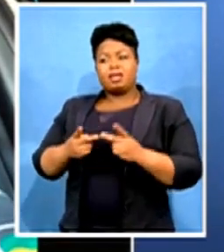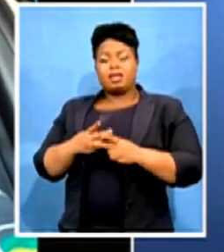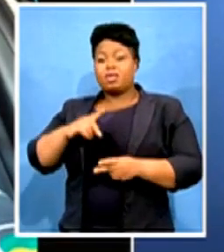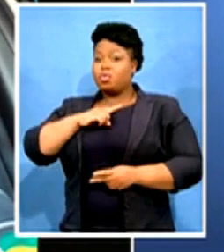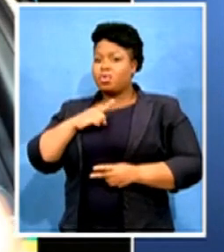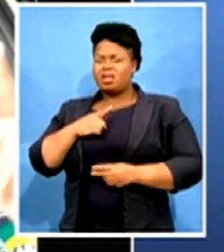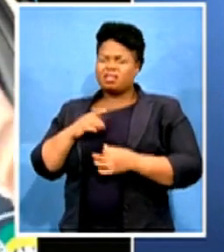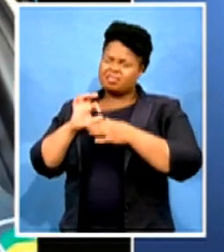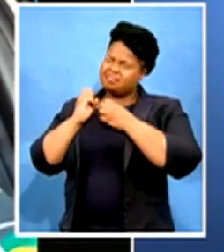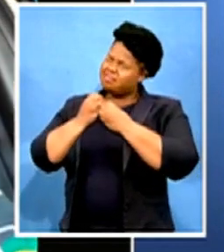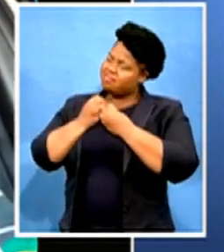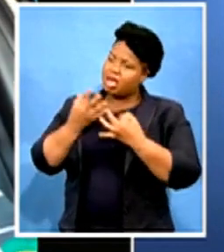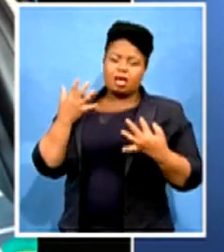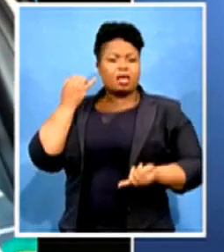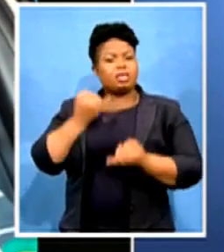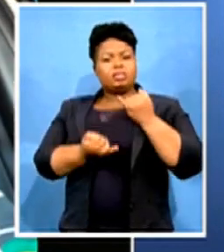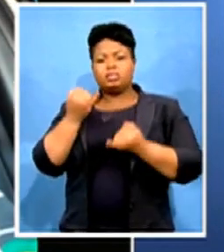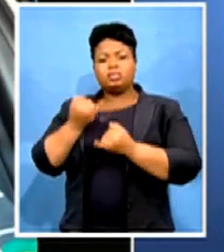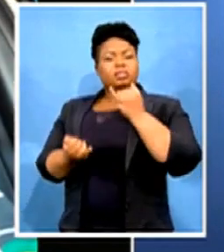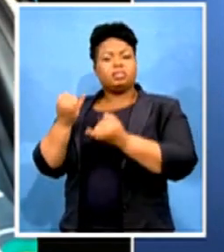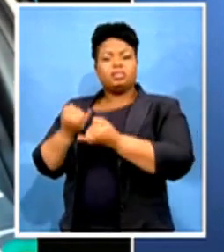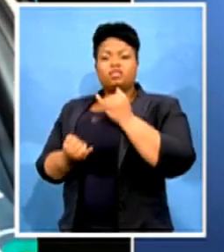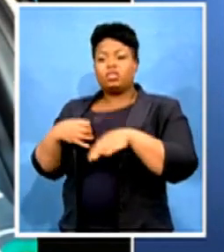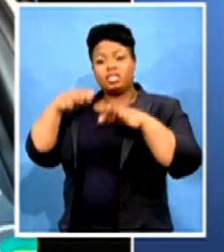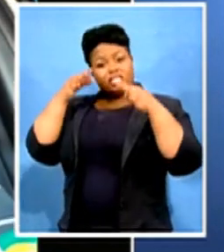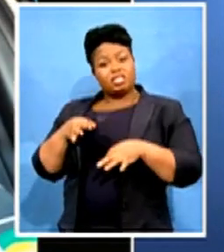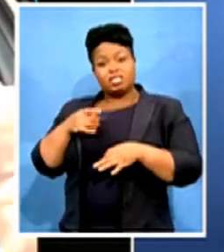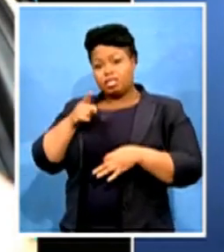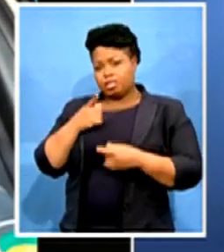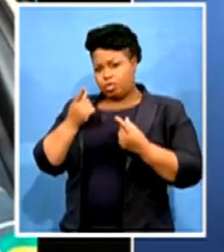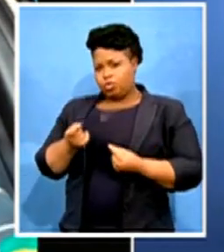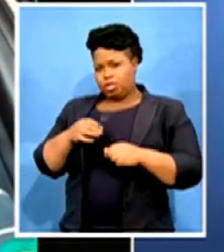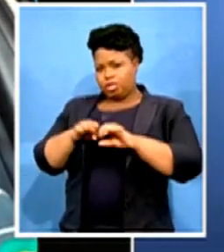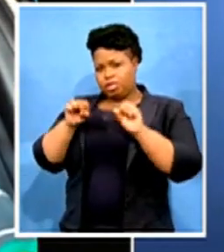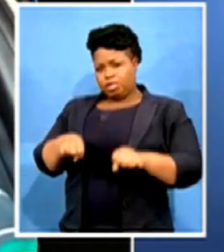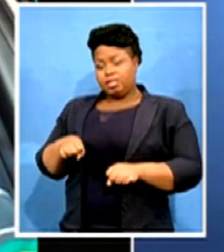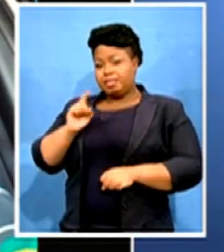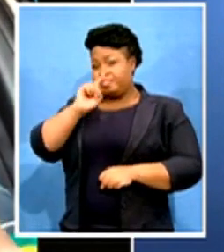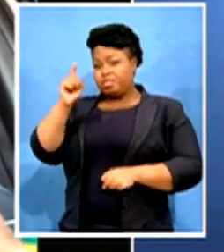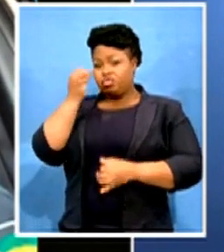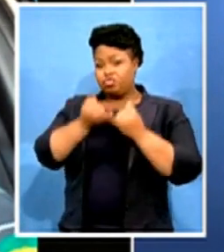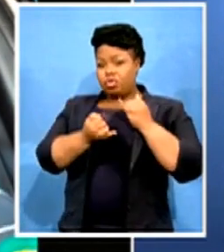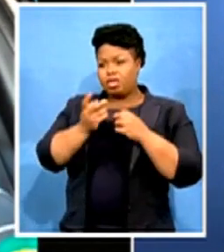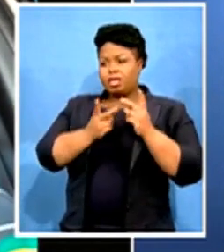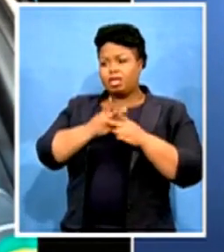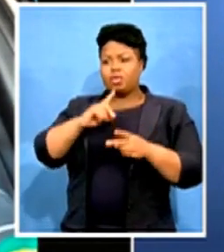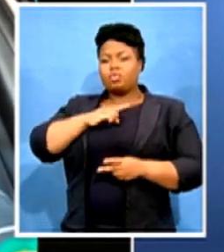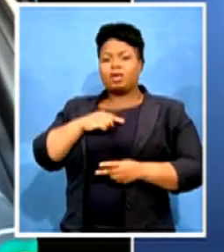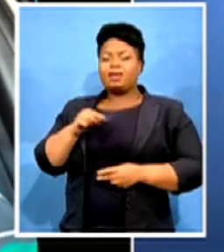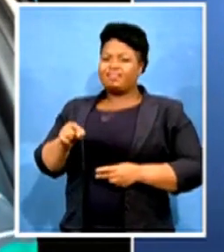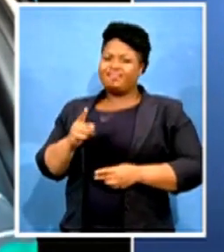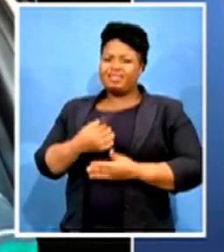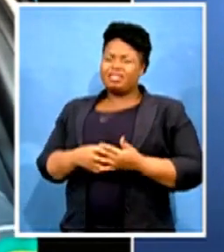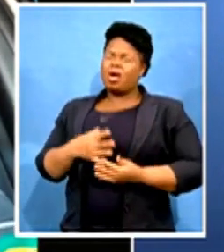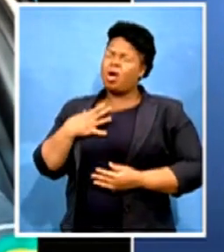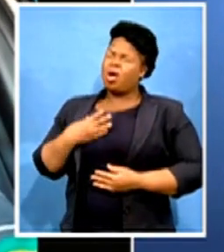decisions they take, and they leave the systems with the decisions which are wrong, and it is hurting and it is damaging the systems of